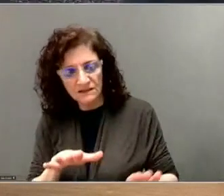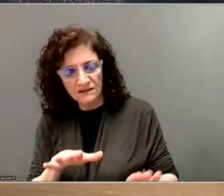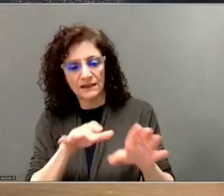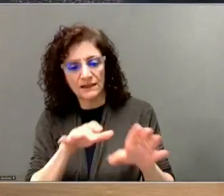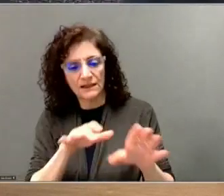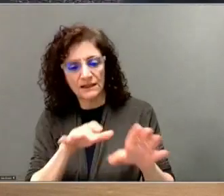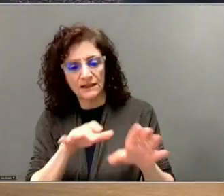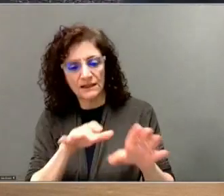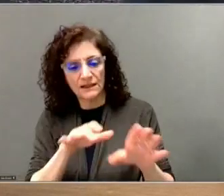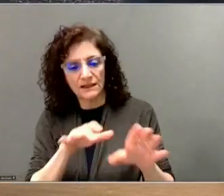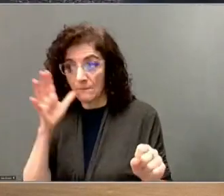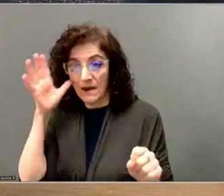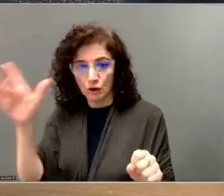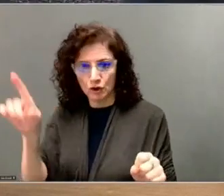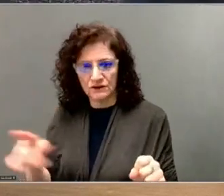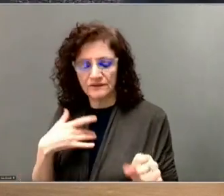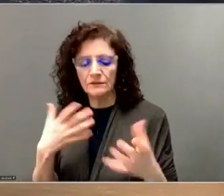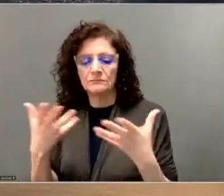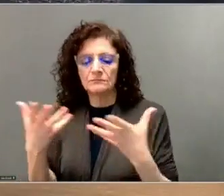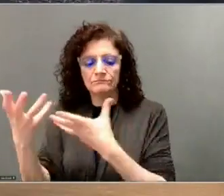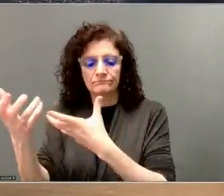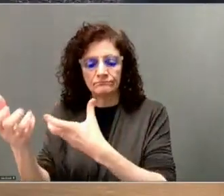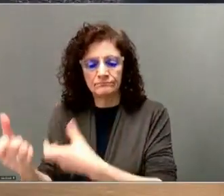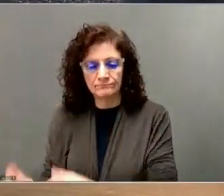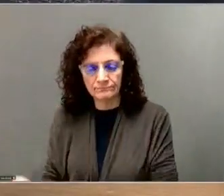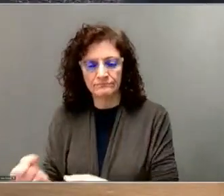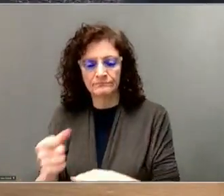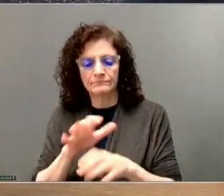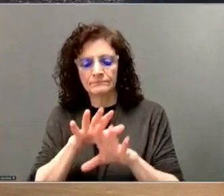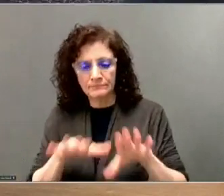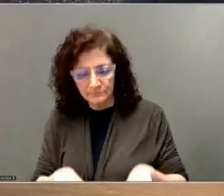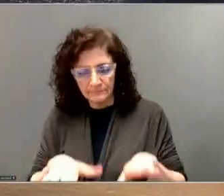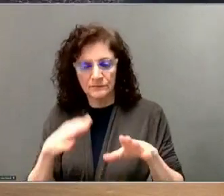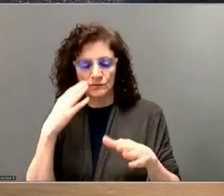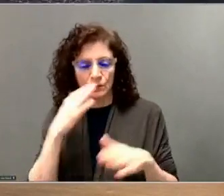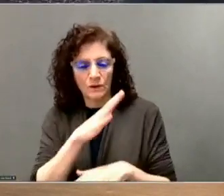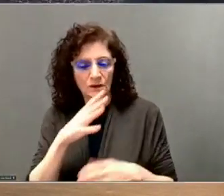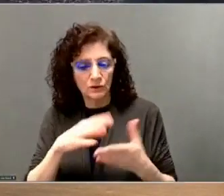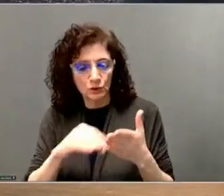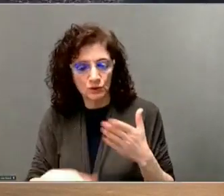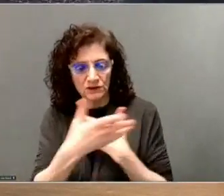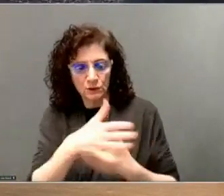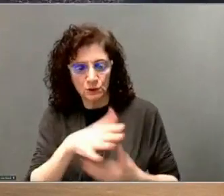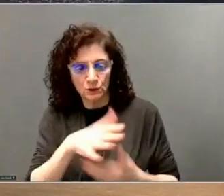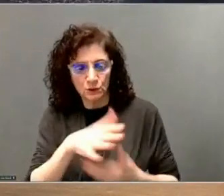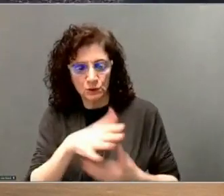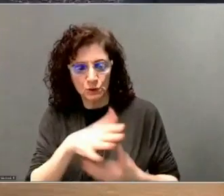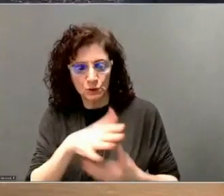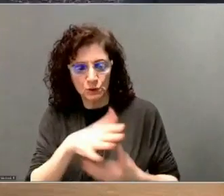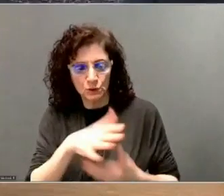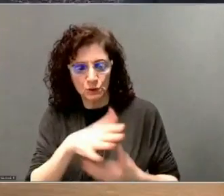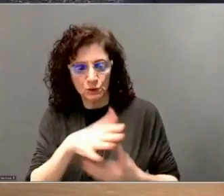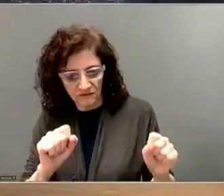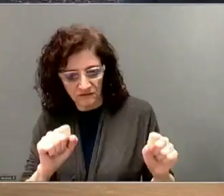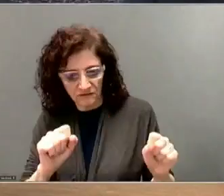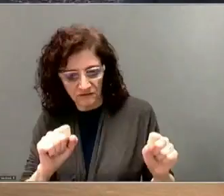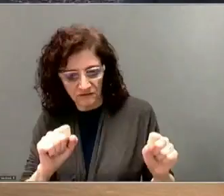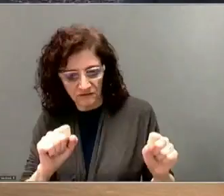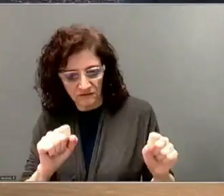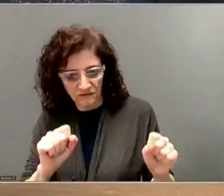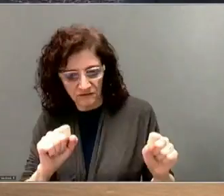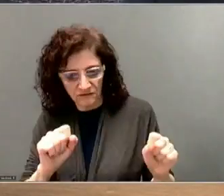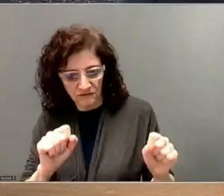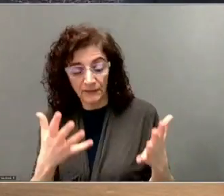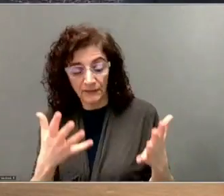peace of mind when their children are in school to know that their children are safe and secure. Unfortunately,